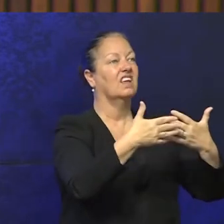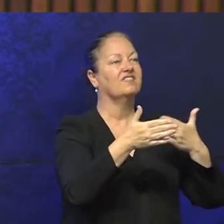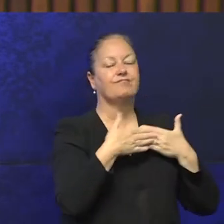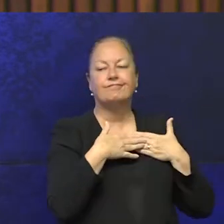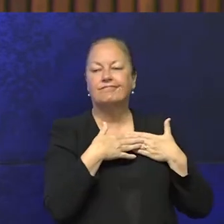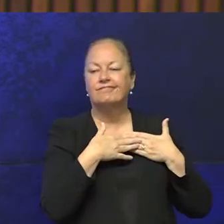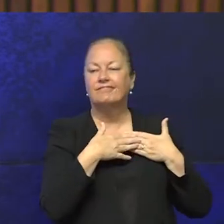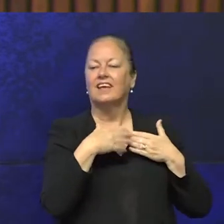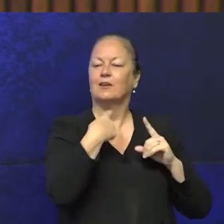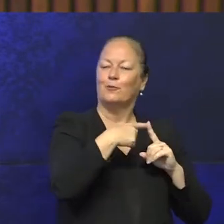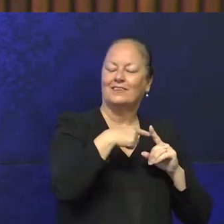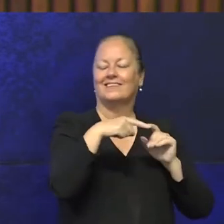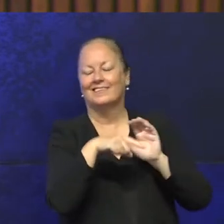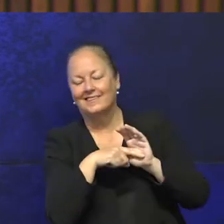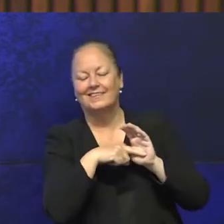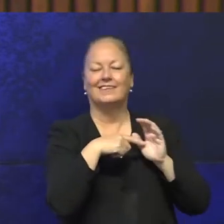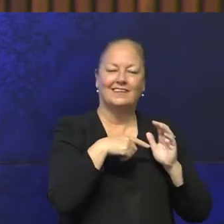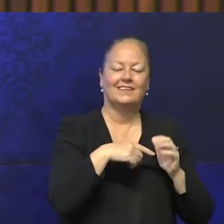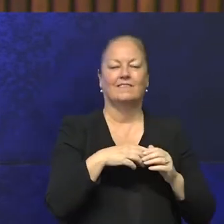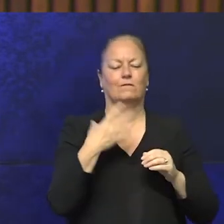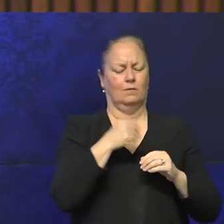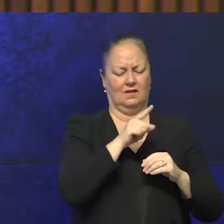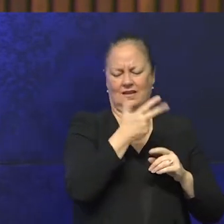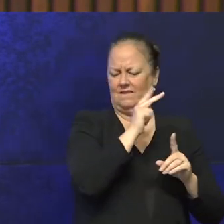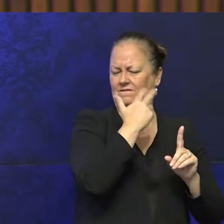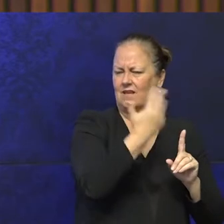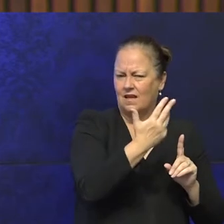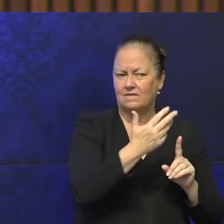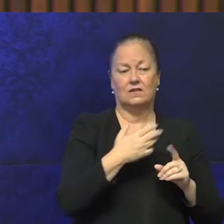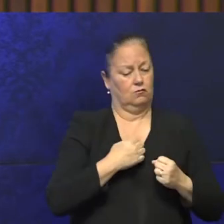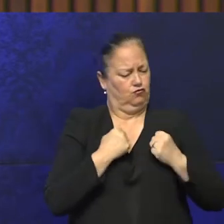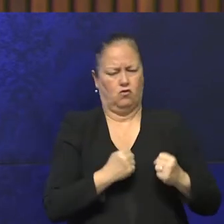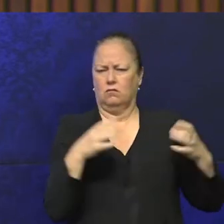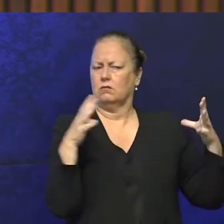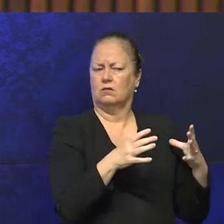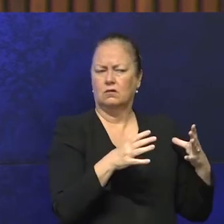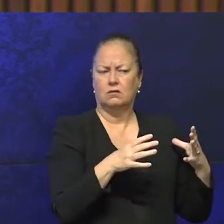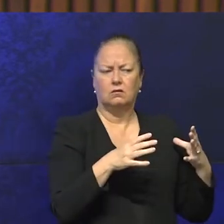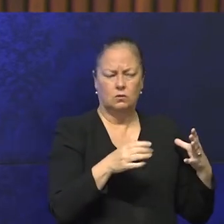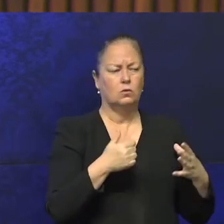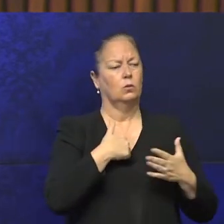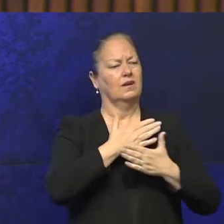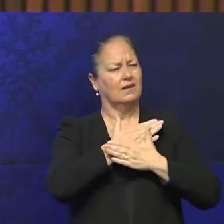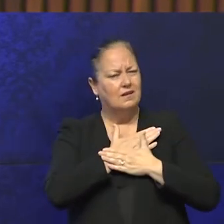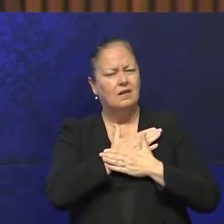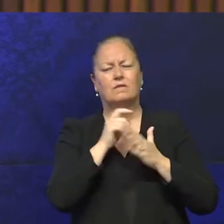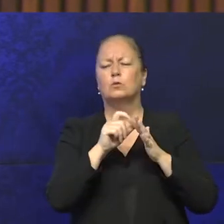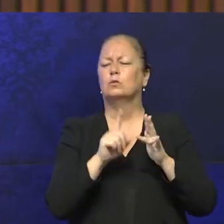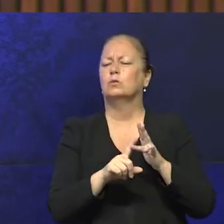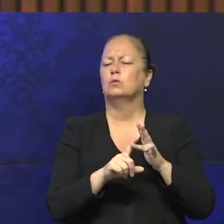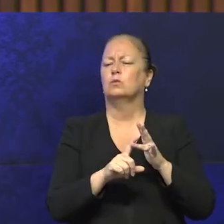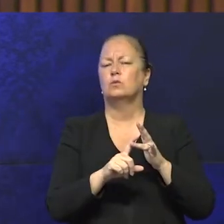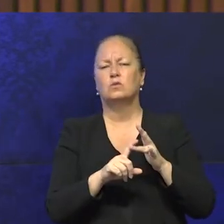but as I was saying, since 1984, 85, we're very strong, we love to do what we are